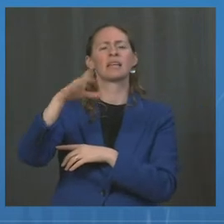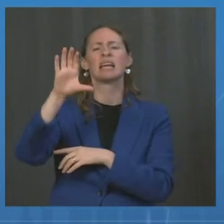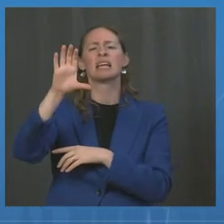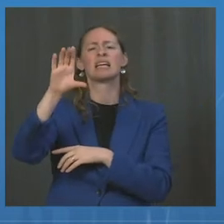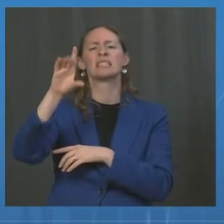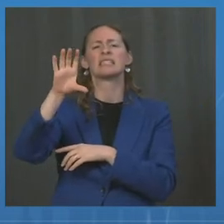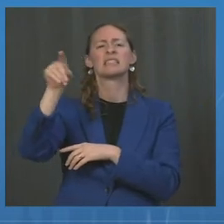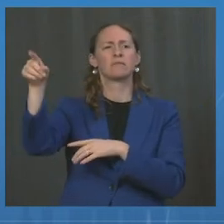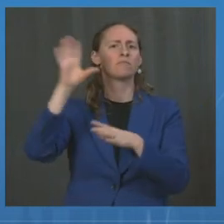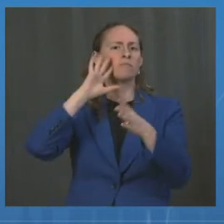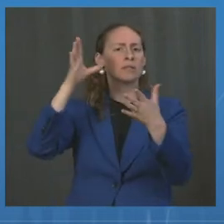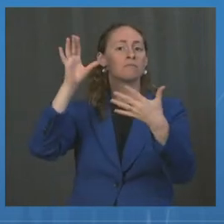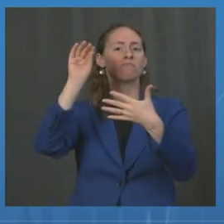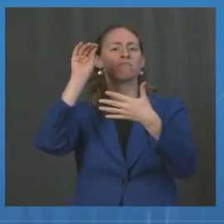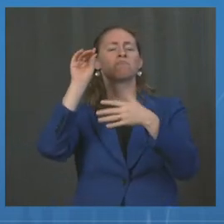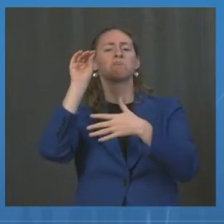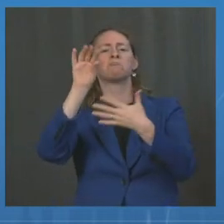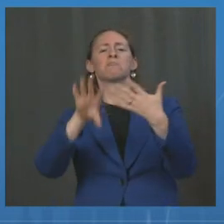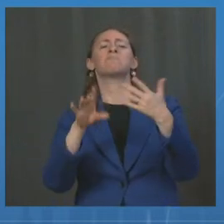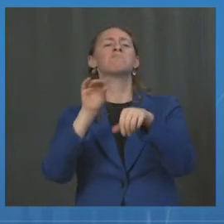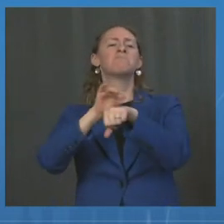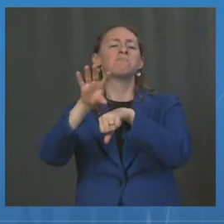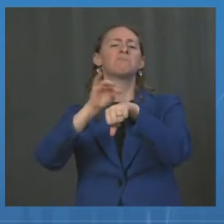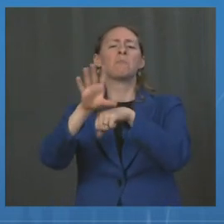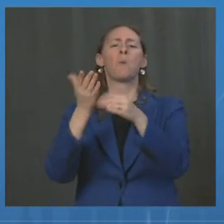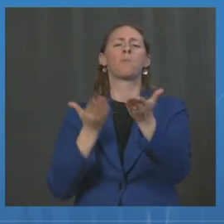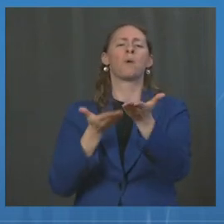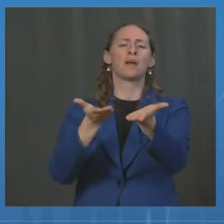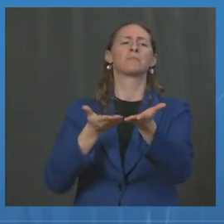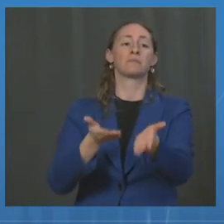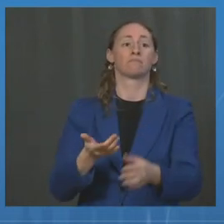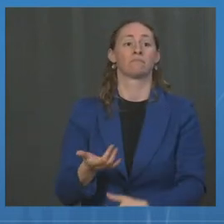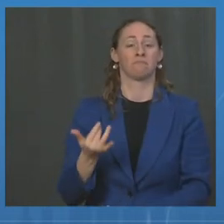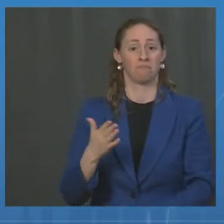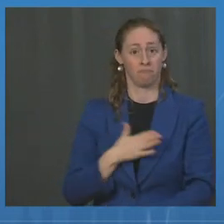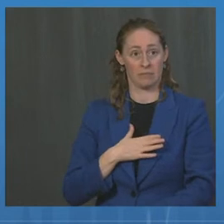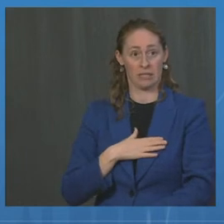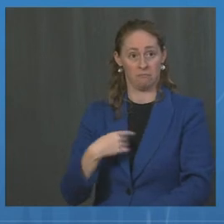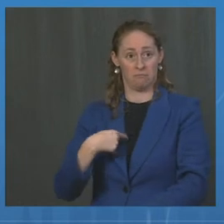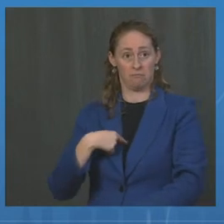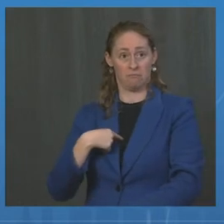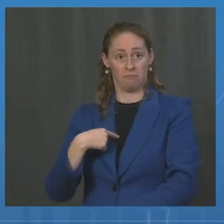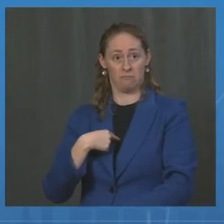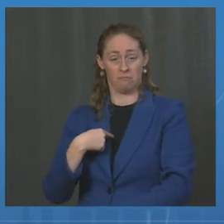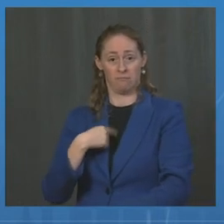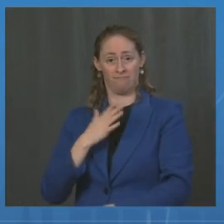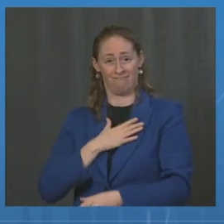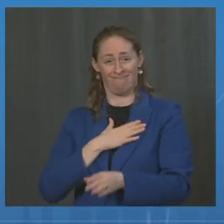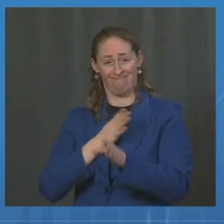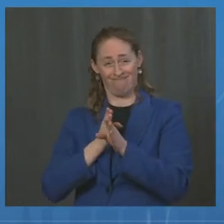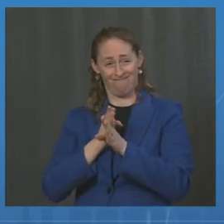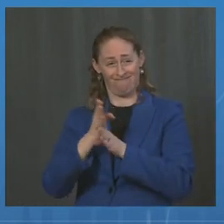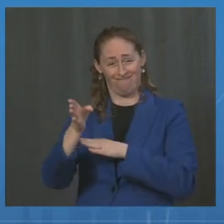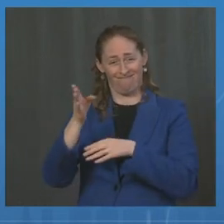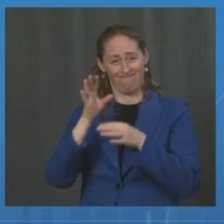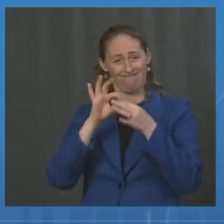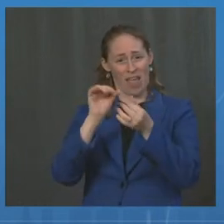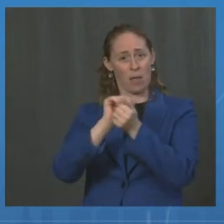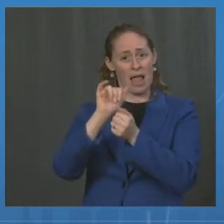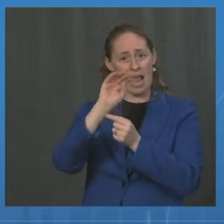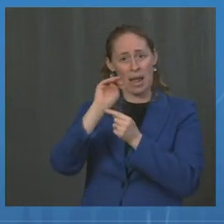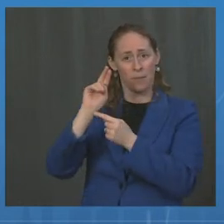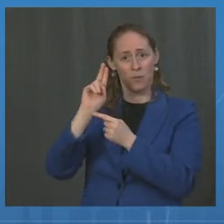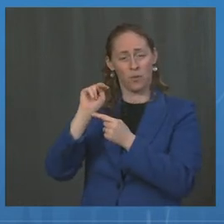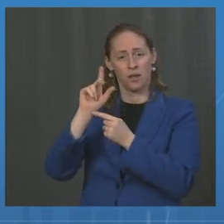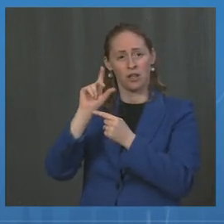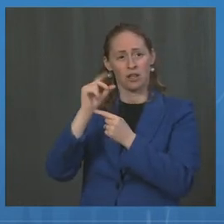But I must say, from my own experience as an immunologist, I would not at all be surprised that